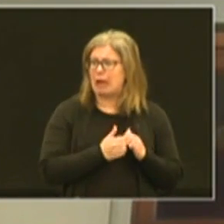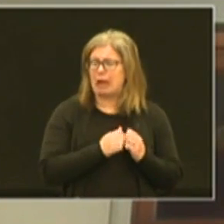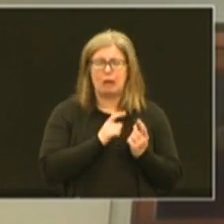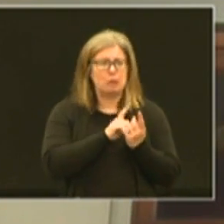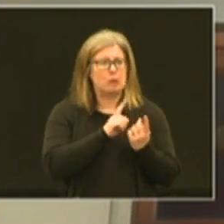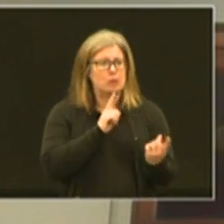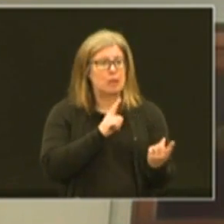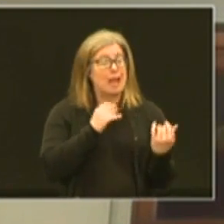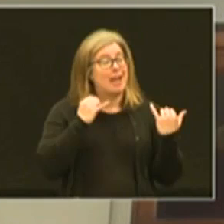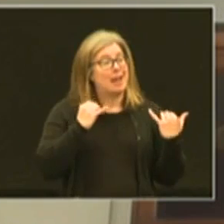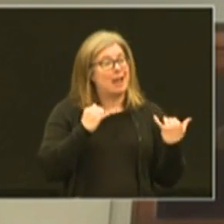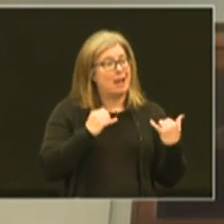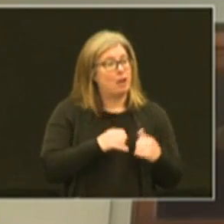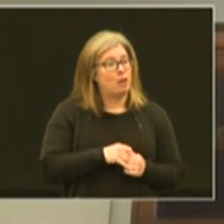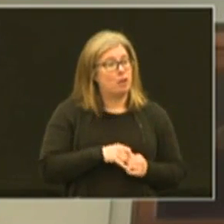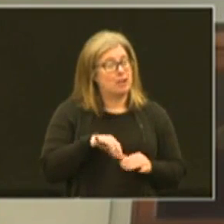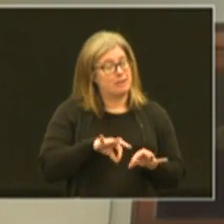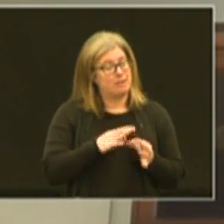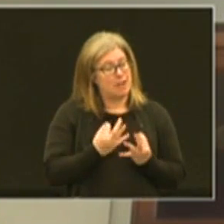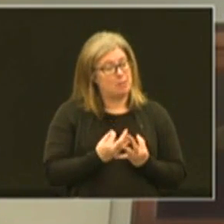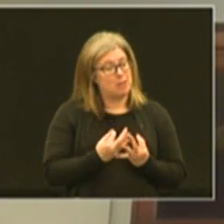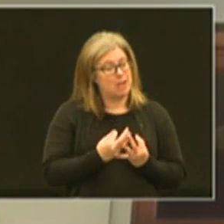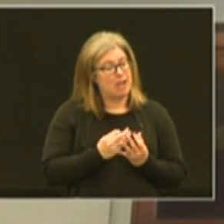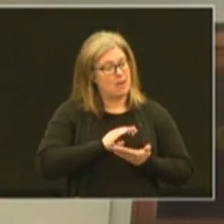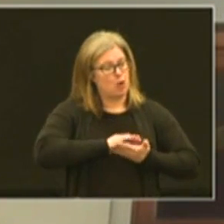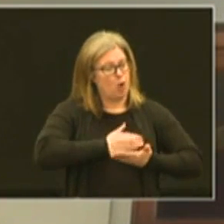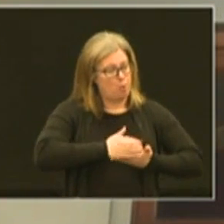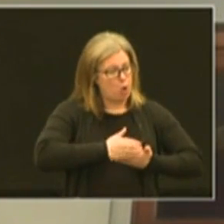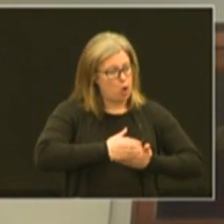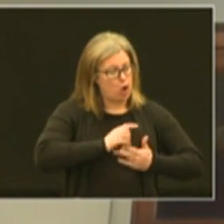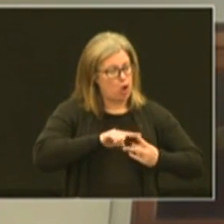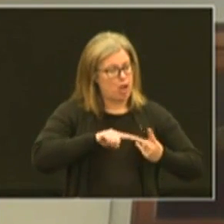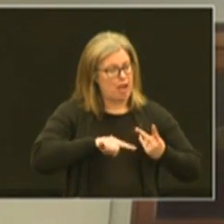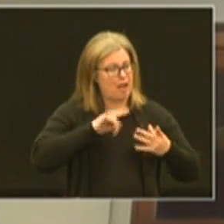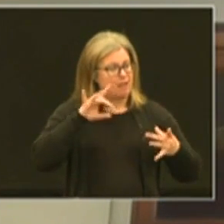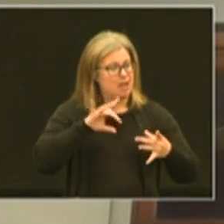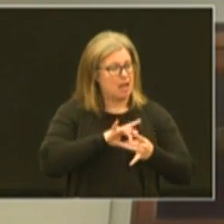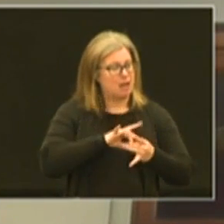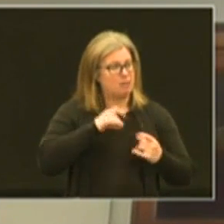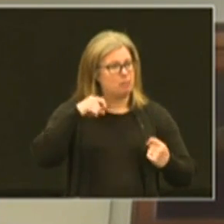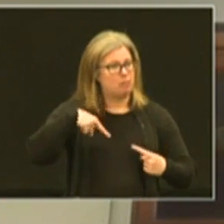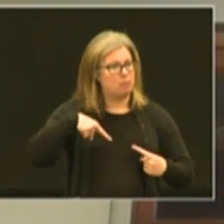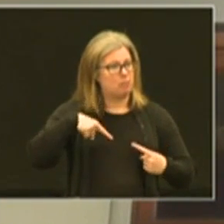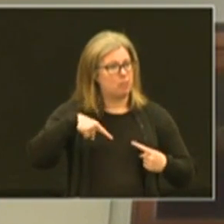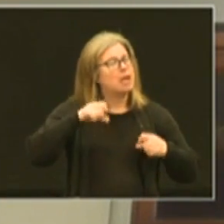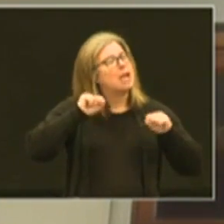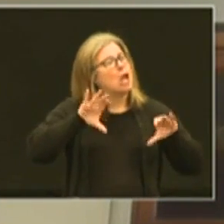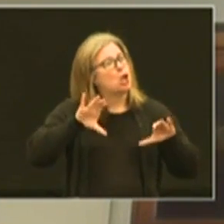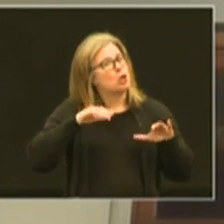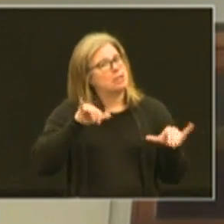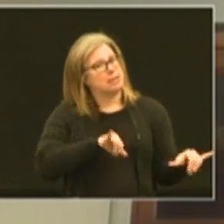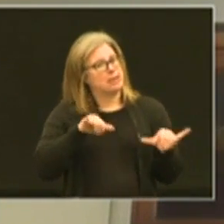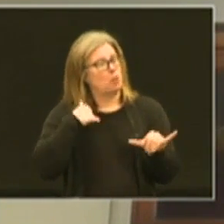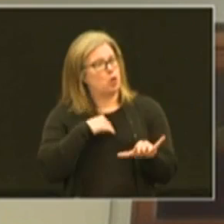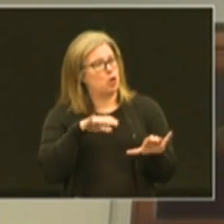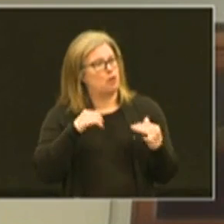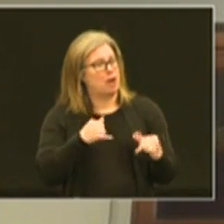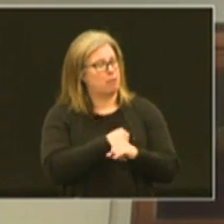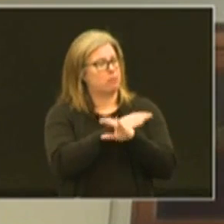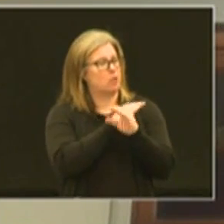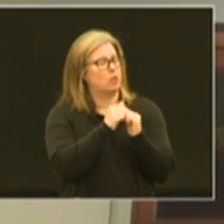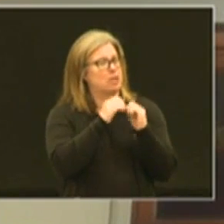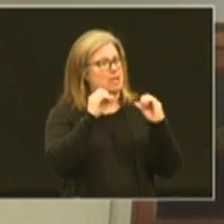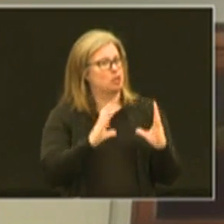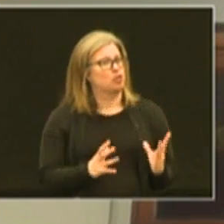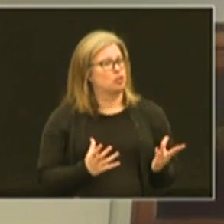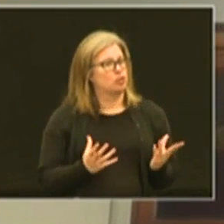distancing but now this family is a chromebook and has connectivity so that they can do what we're doing right now with the teacher